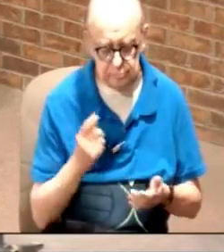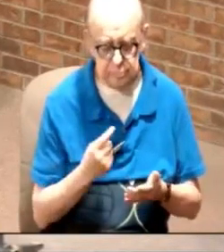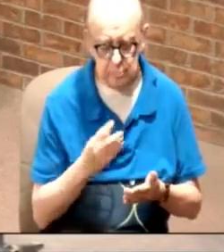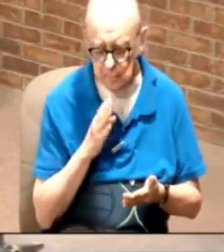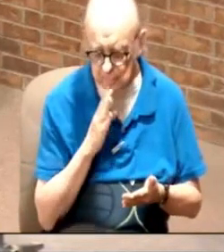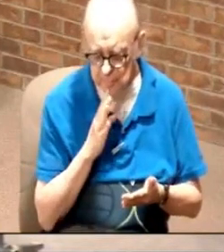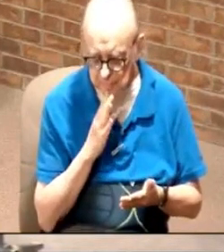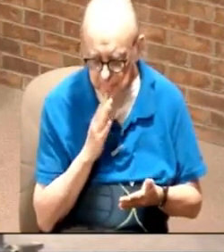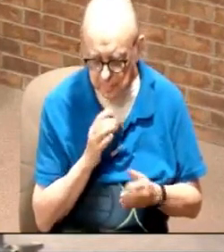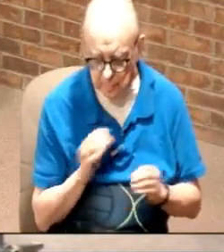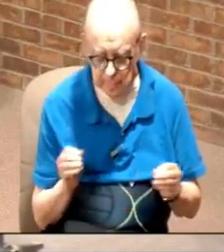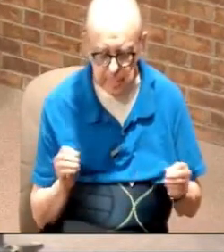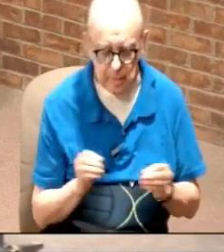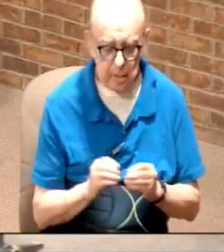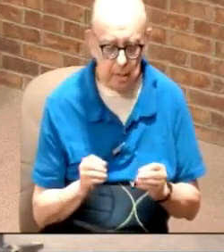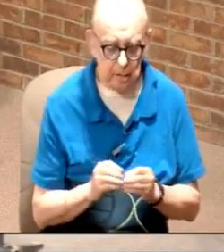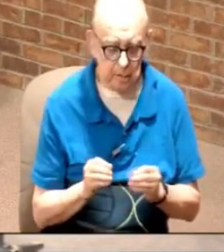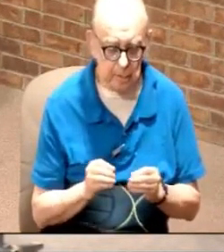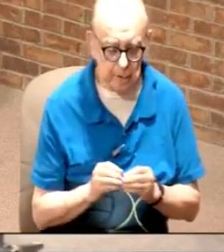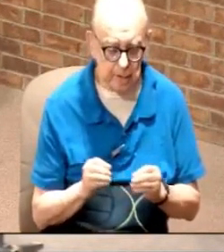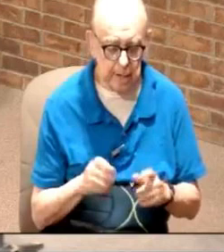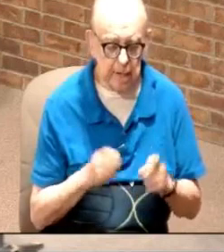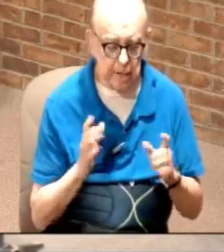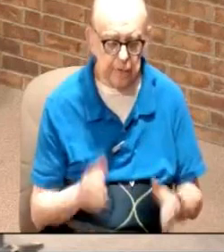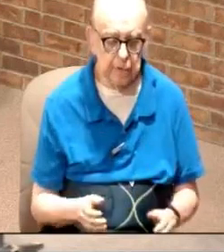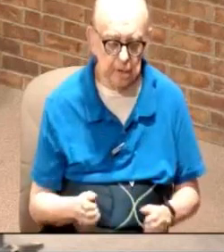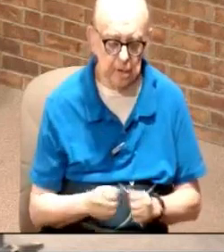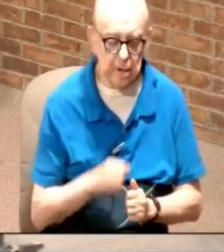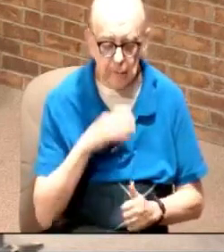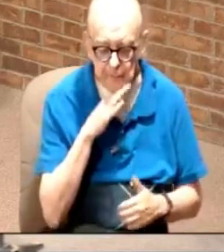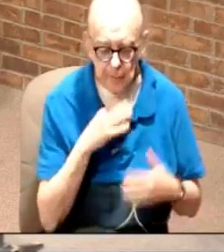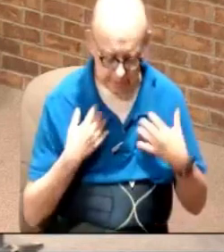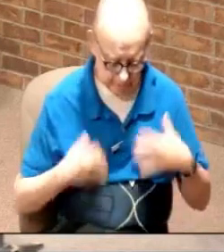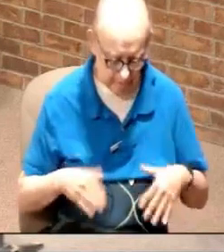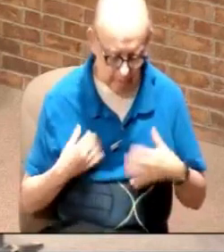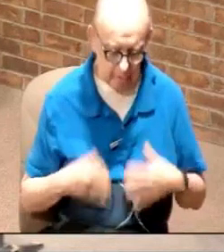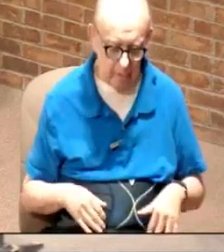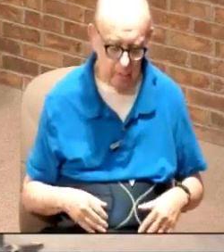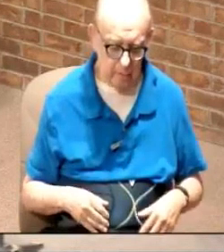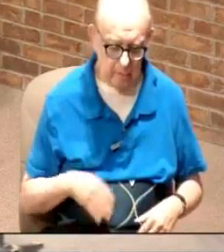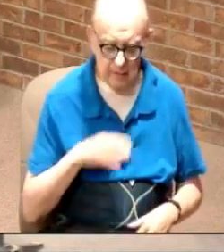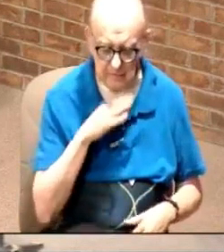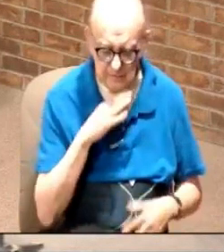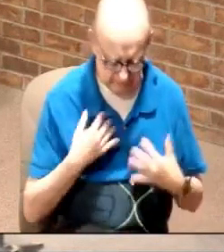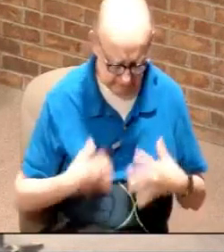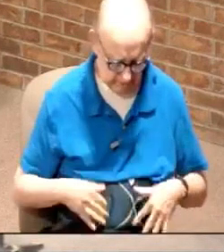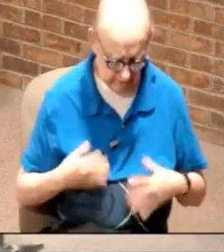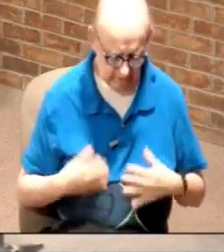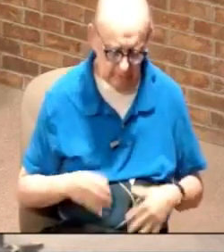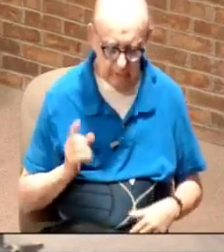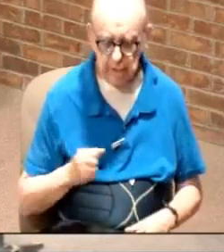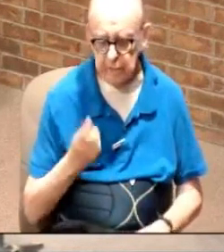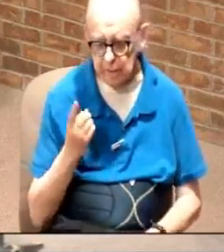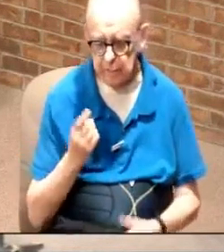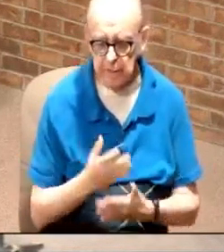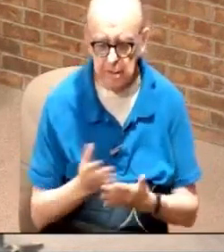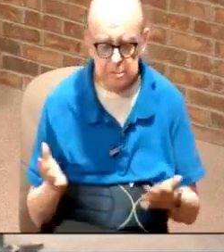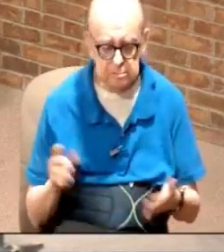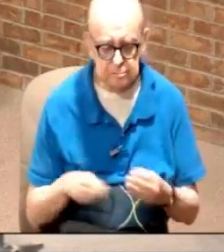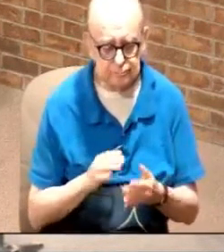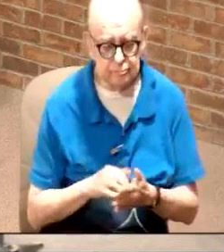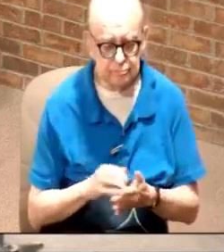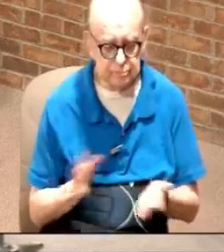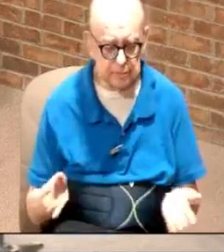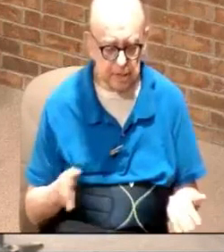about we're nothing but a sinner and filthy rags? These filthy clothes. You need to understand something